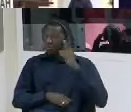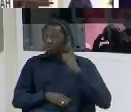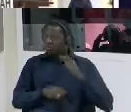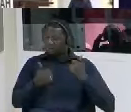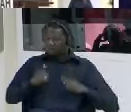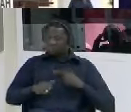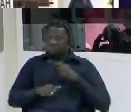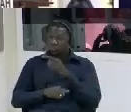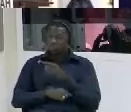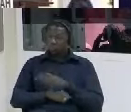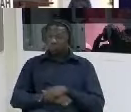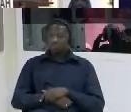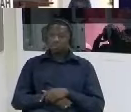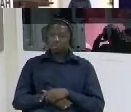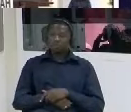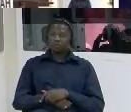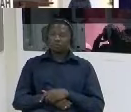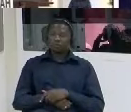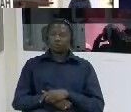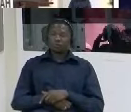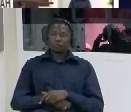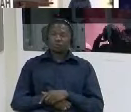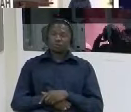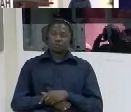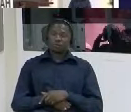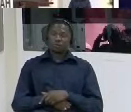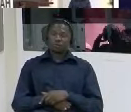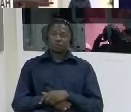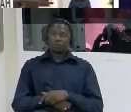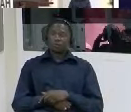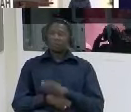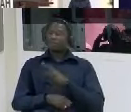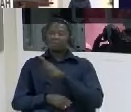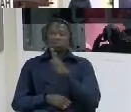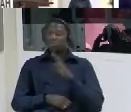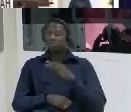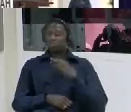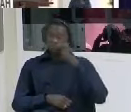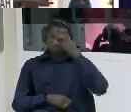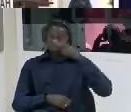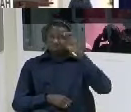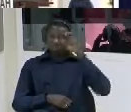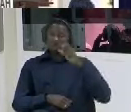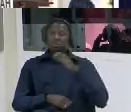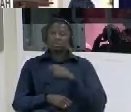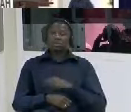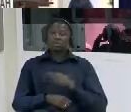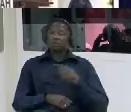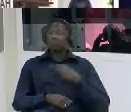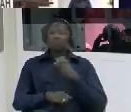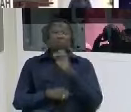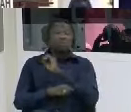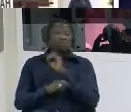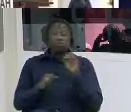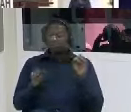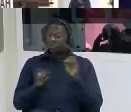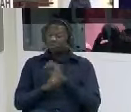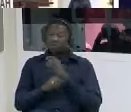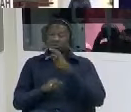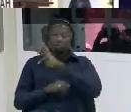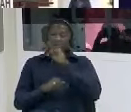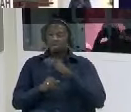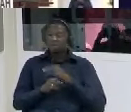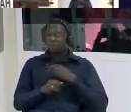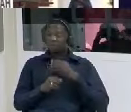no mr commissioner no family knows about my worry about because i was on the communicable you don't communicate